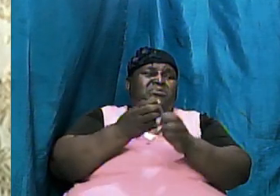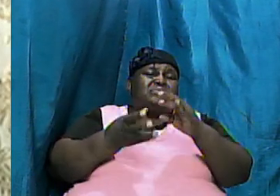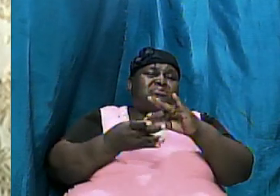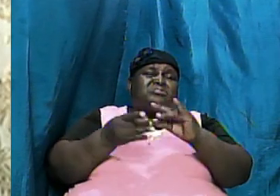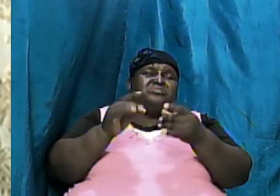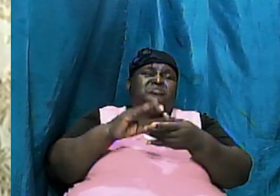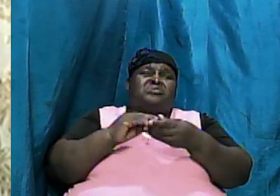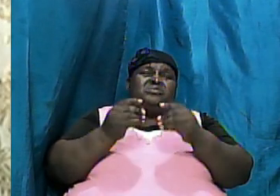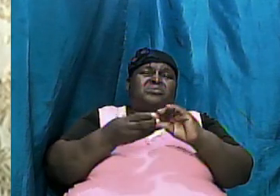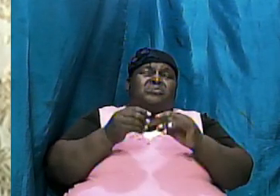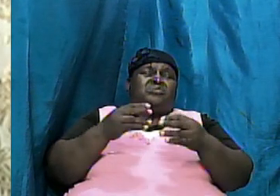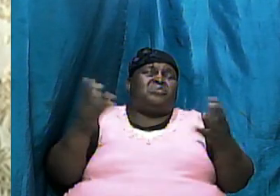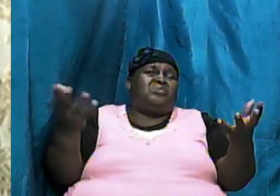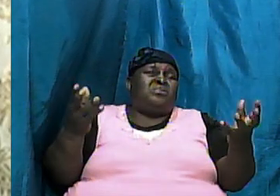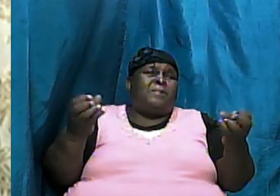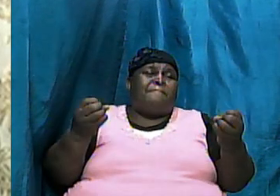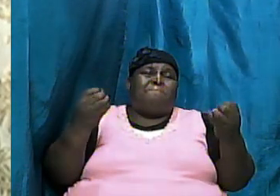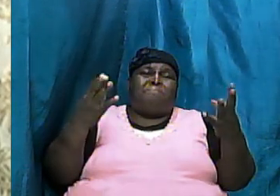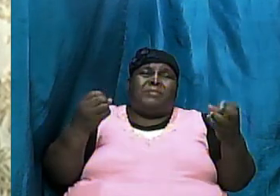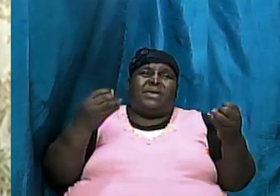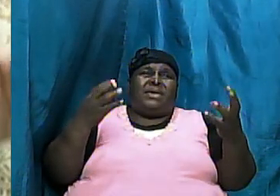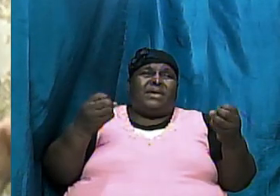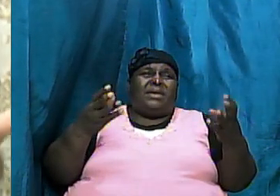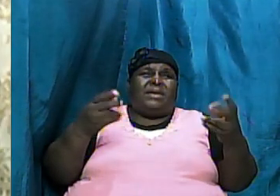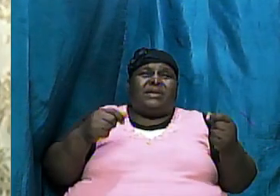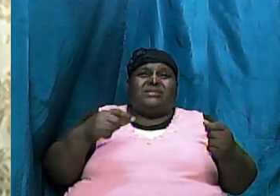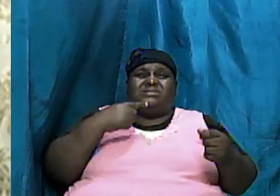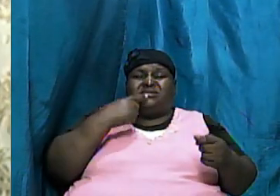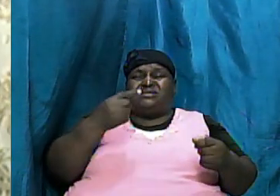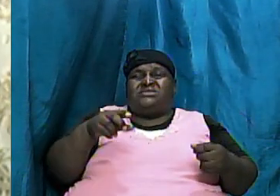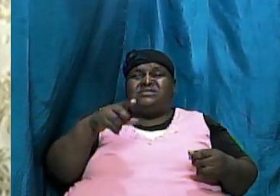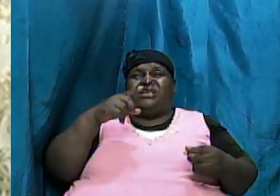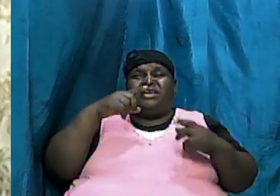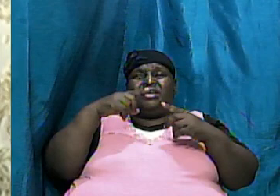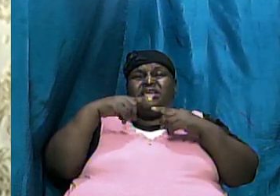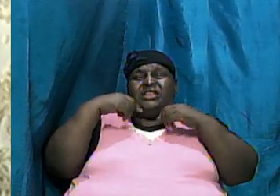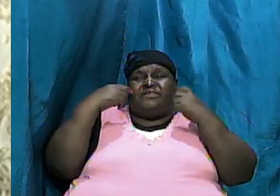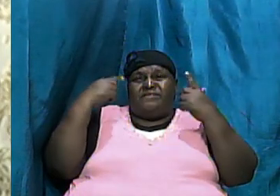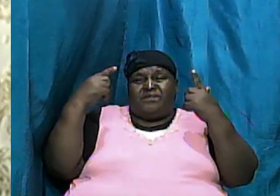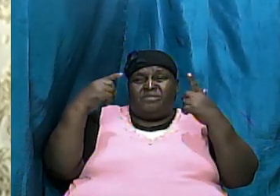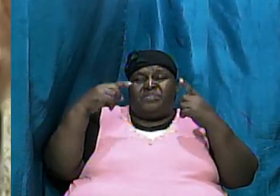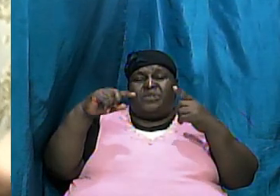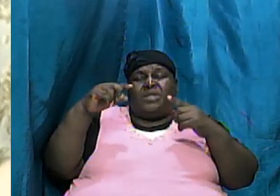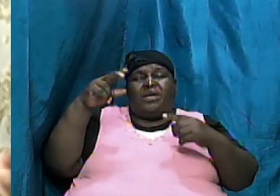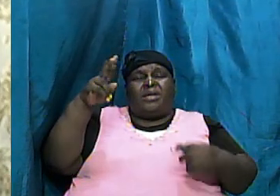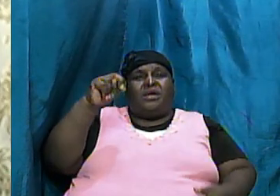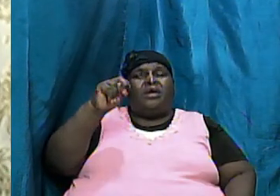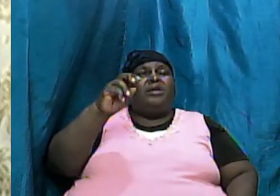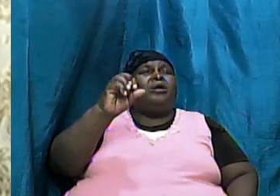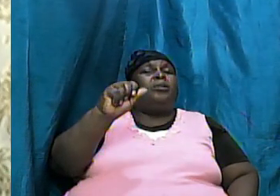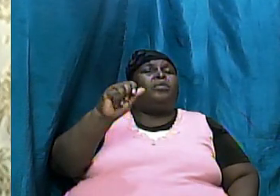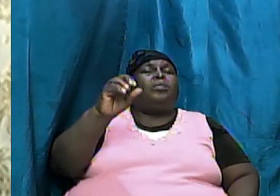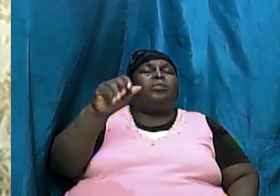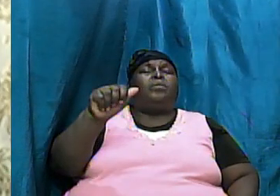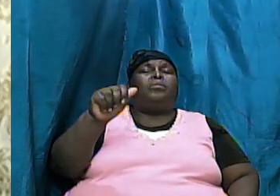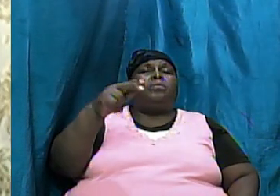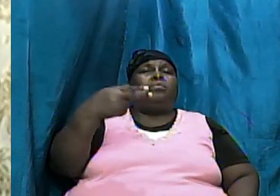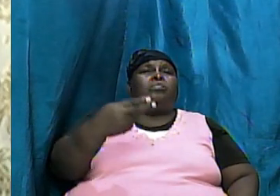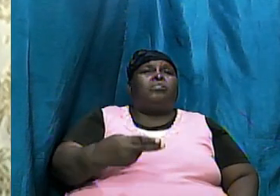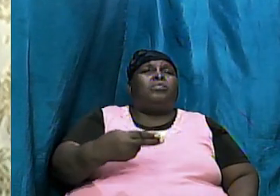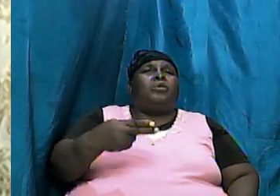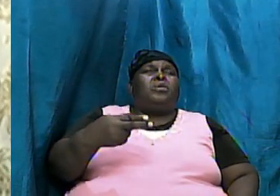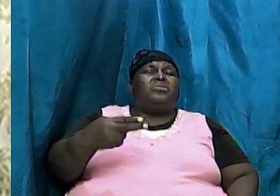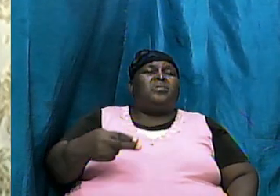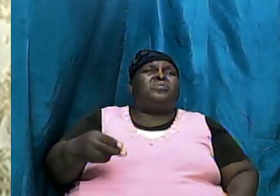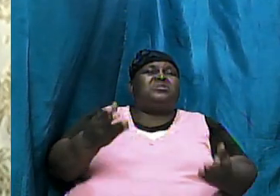many refer to as the fable of Noah's ark and the flood